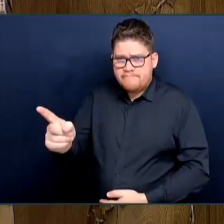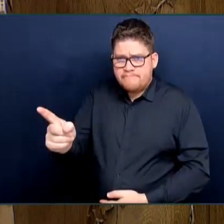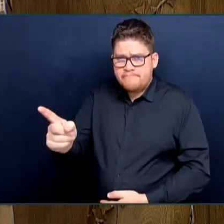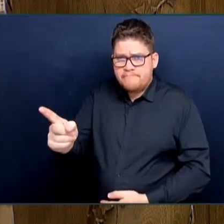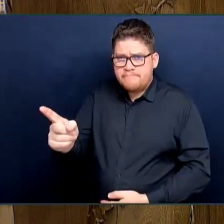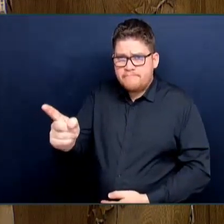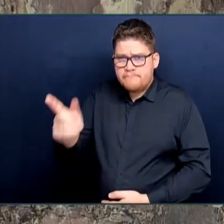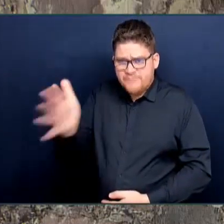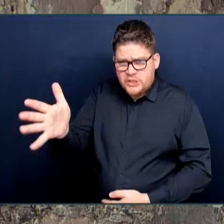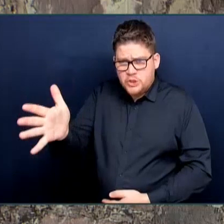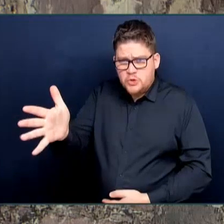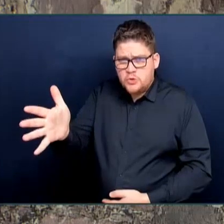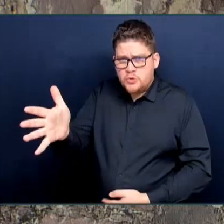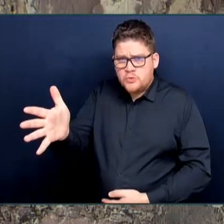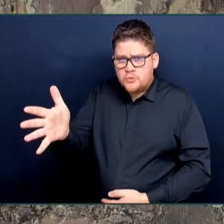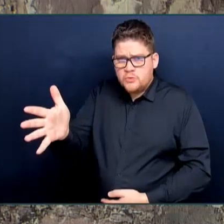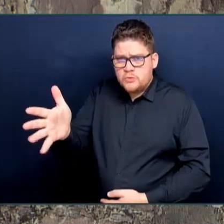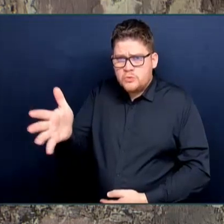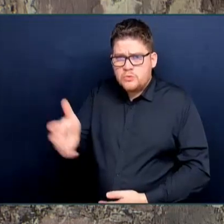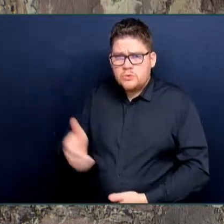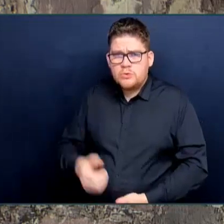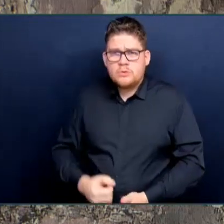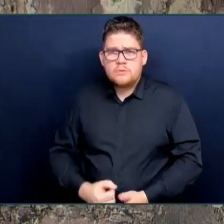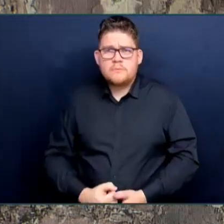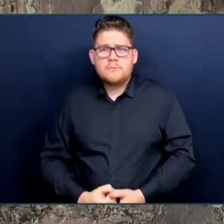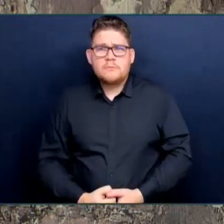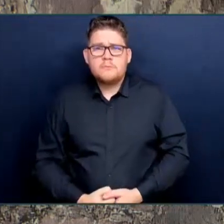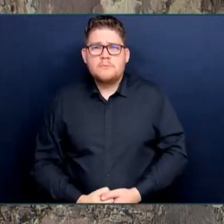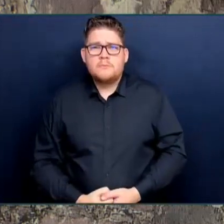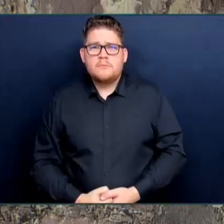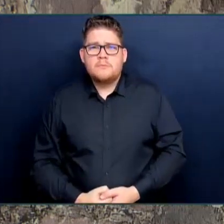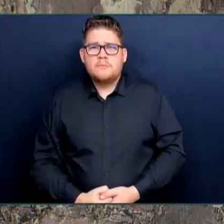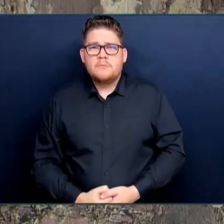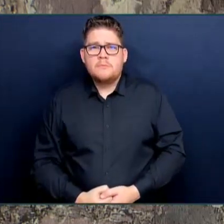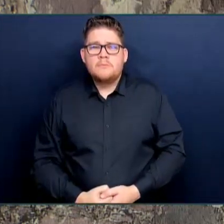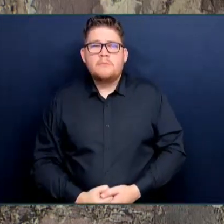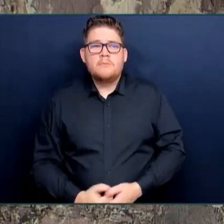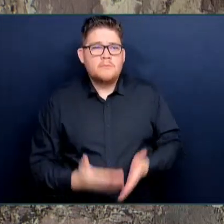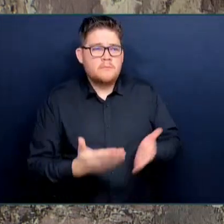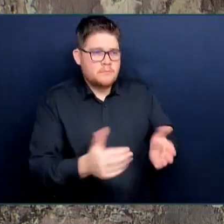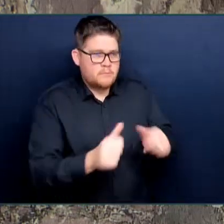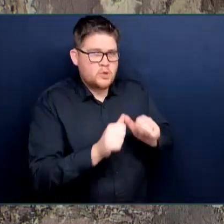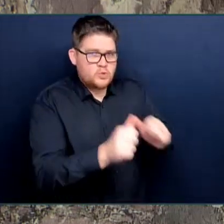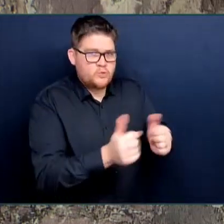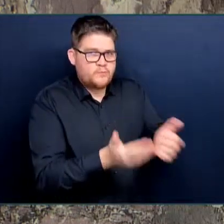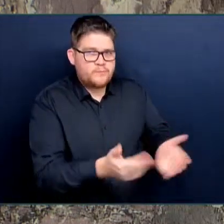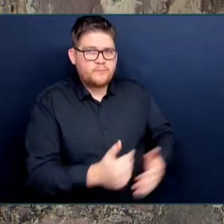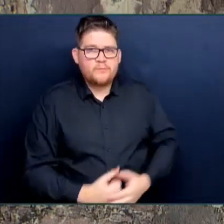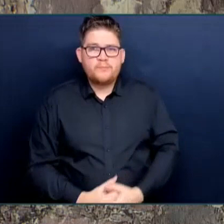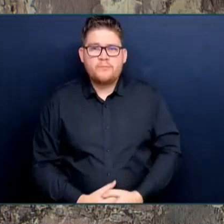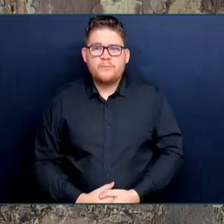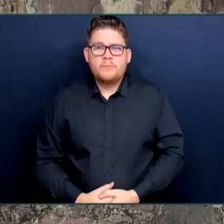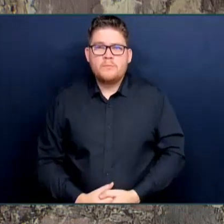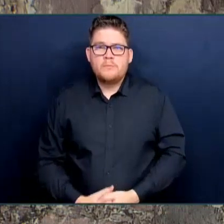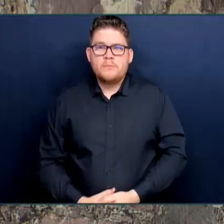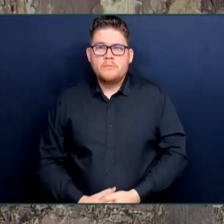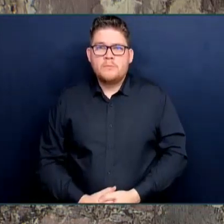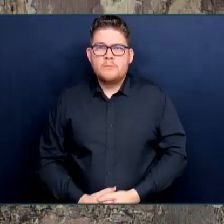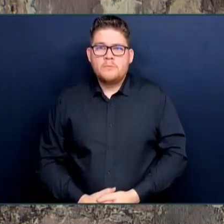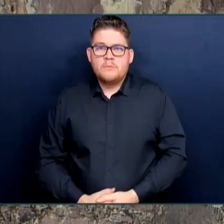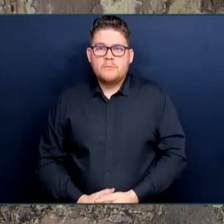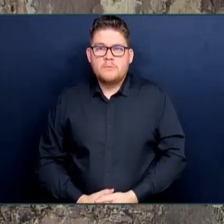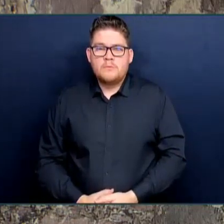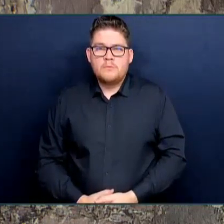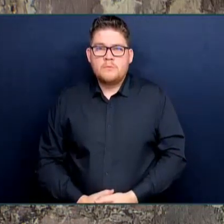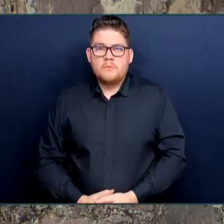Premier will continue. Thanks, Honourable Speaker. I'm sure the member was watching as we announced $400 million for the